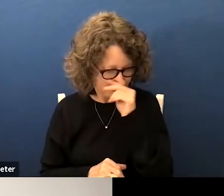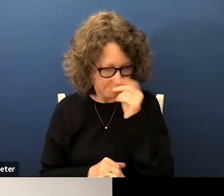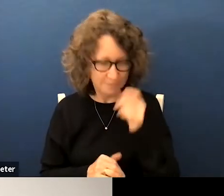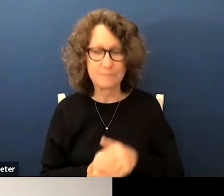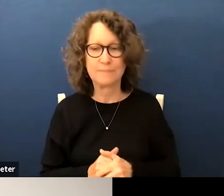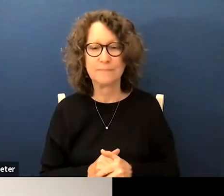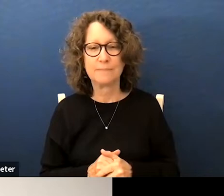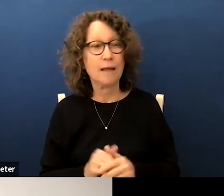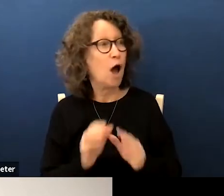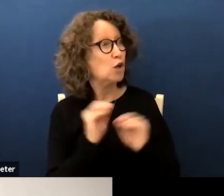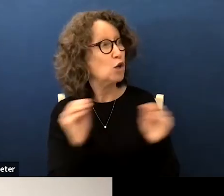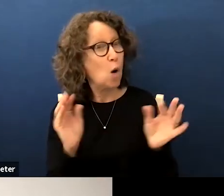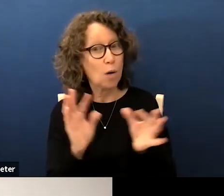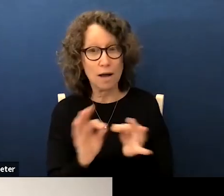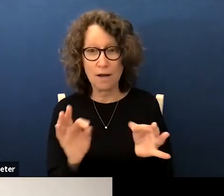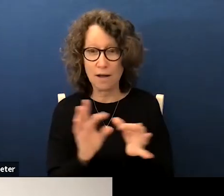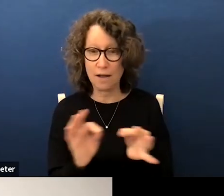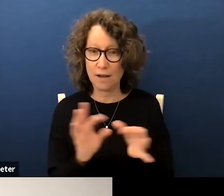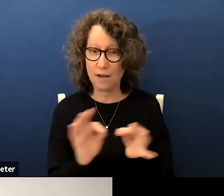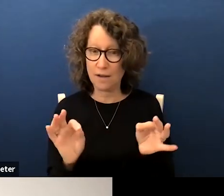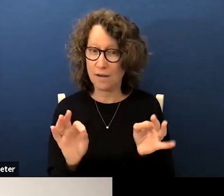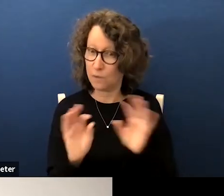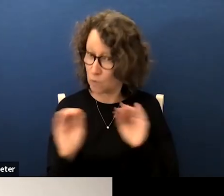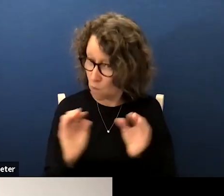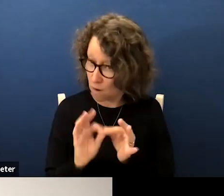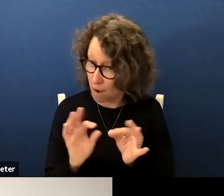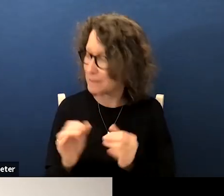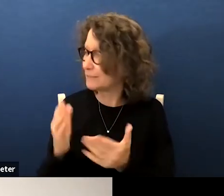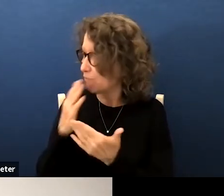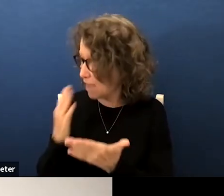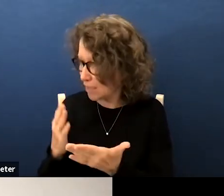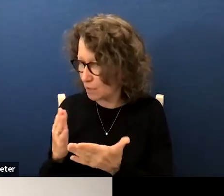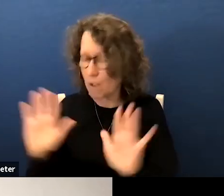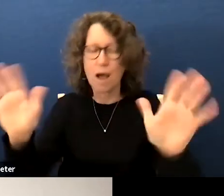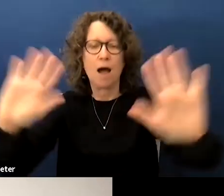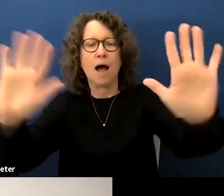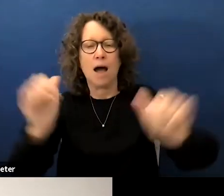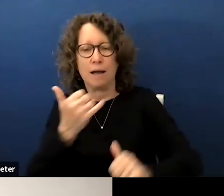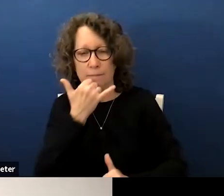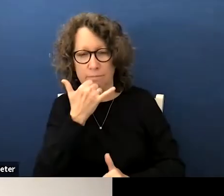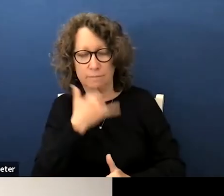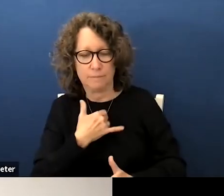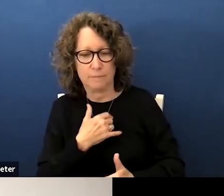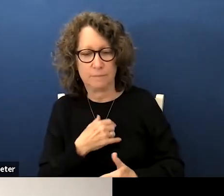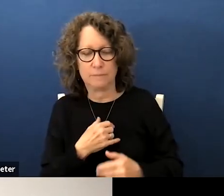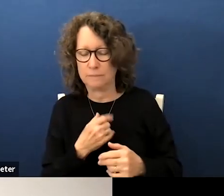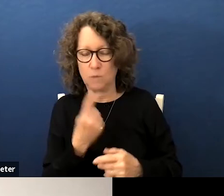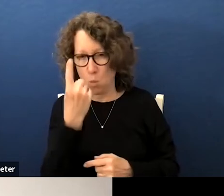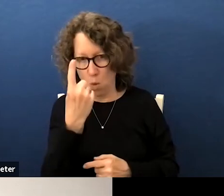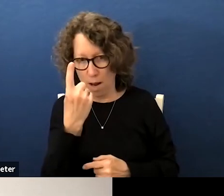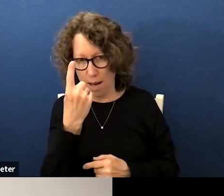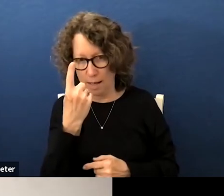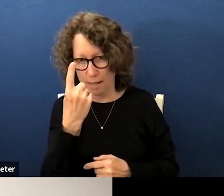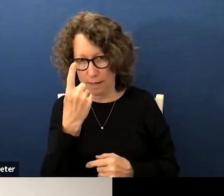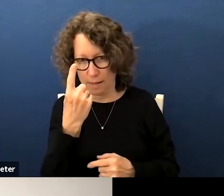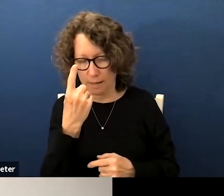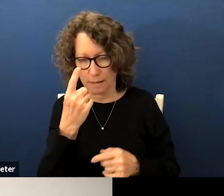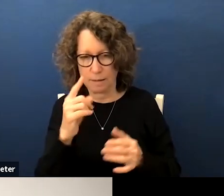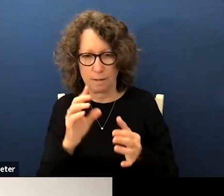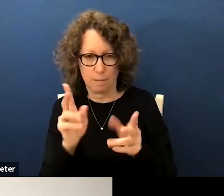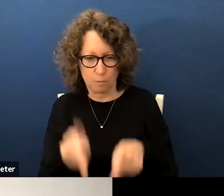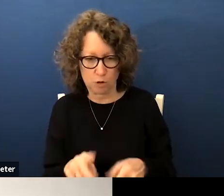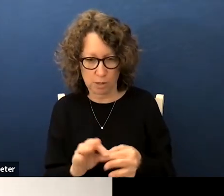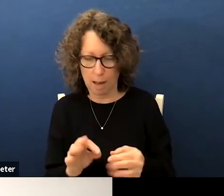there are no public comment thank you very much oh i'm sorry i'm sorry there is one public comment